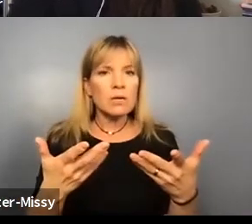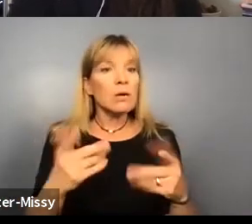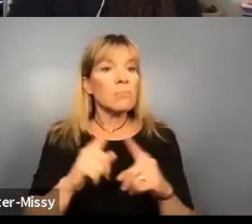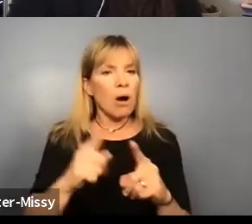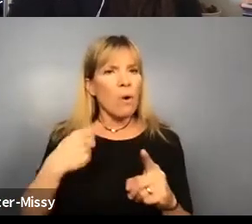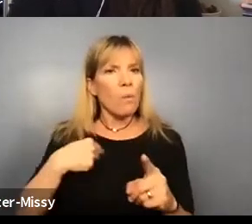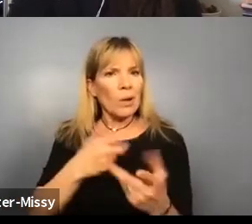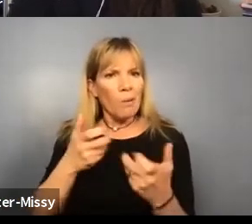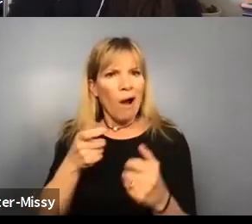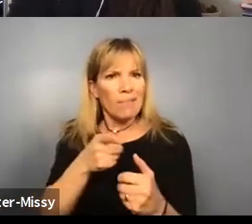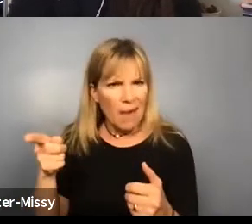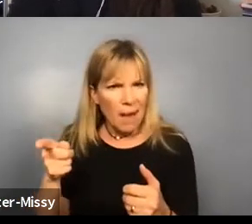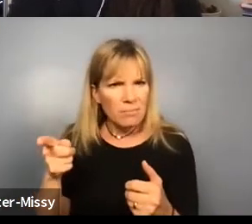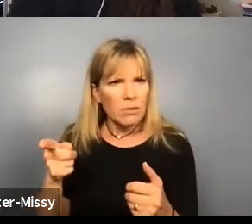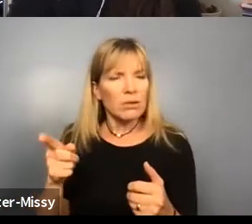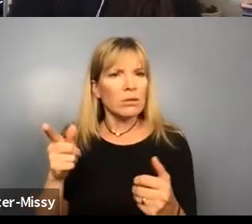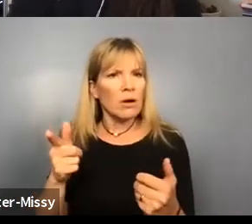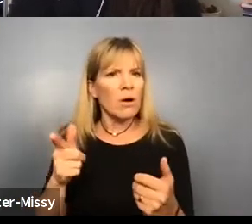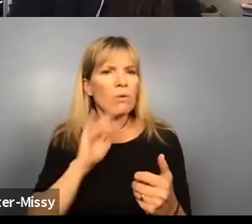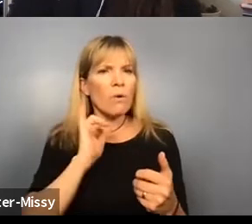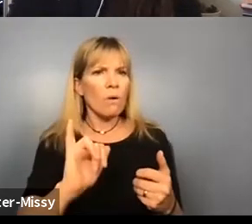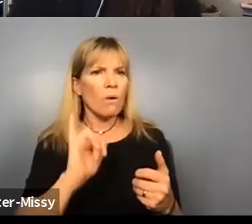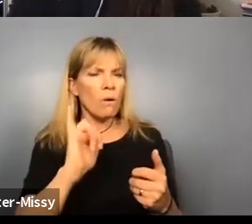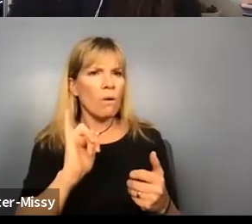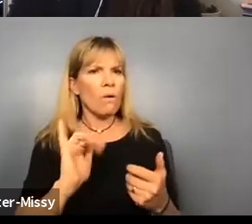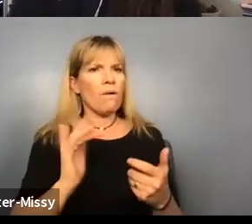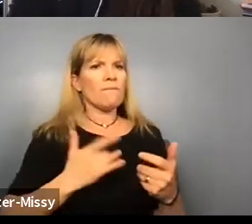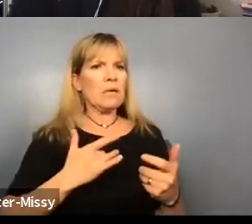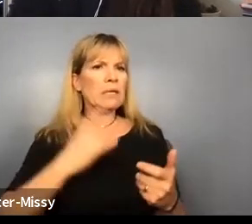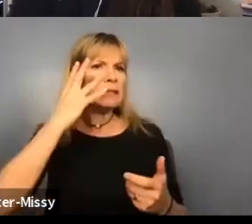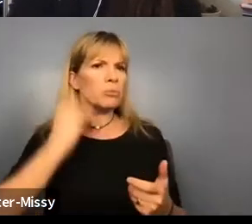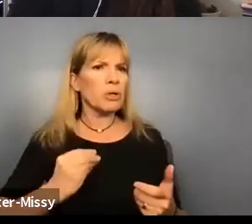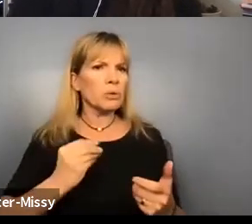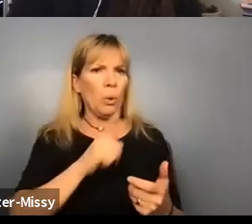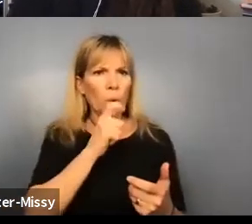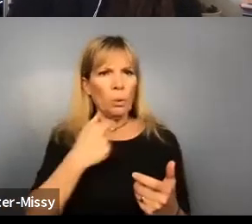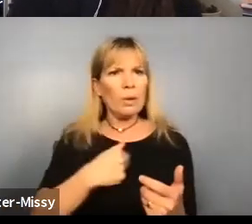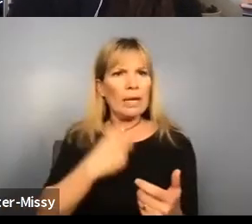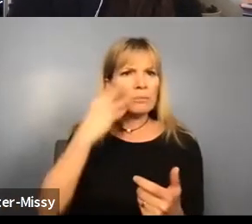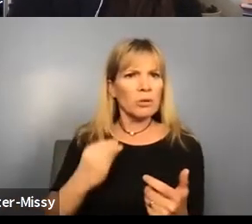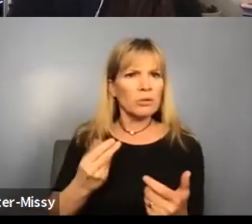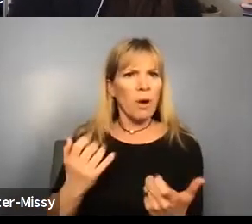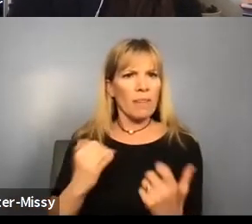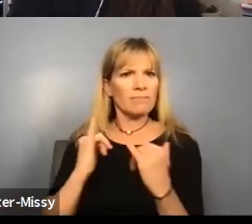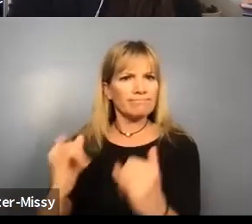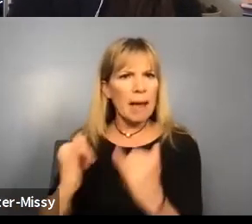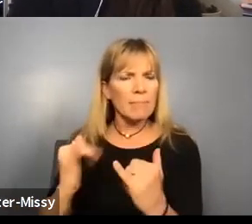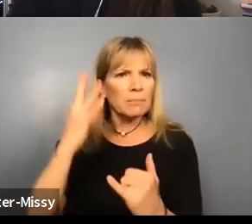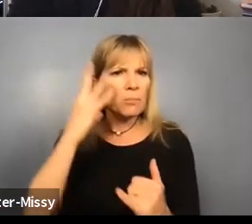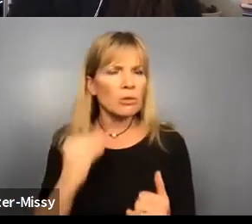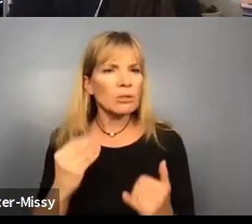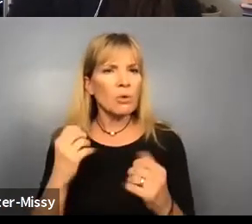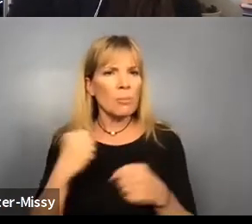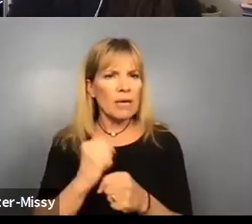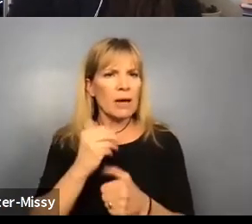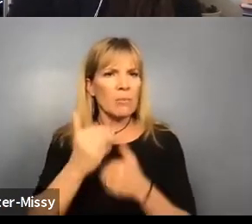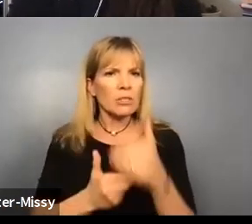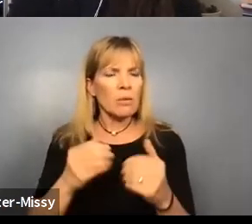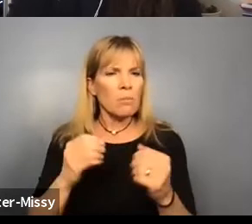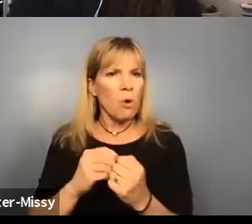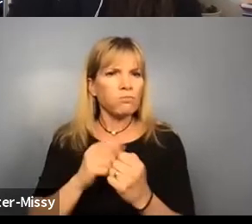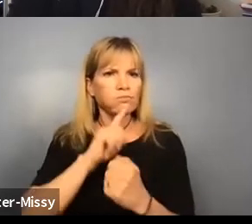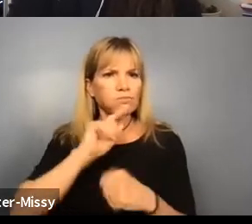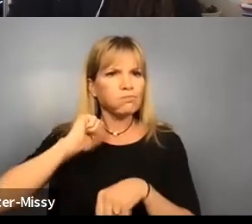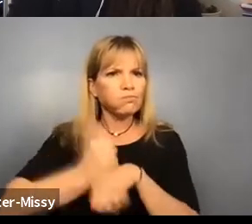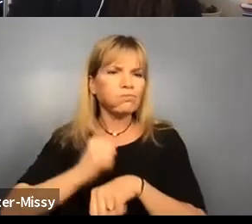but we want them to, to stand in the shoes of those who are experiencing this. Um, so we want to make that process more concrete.